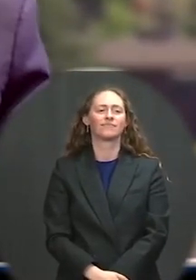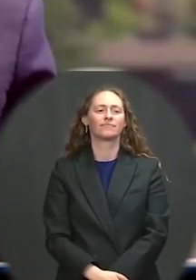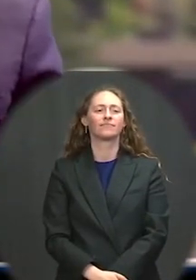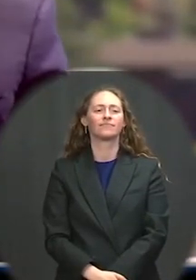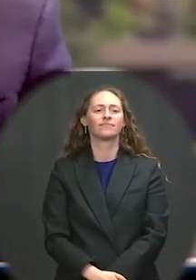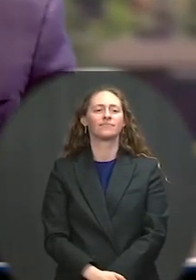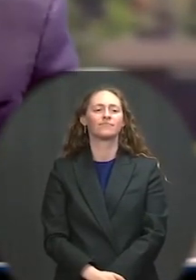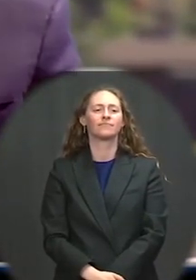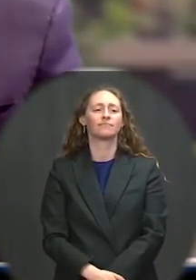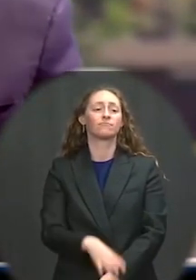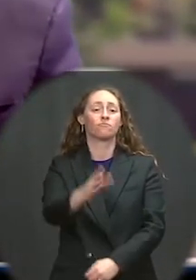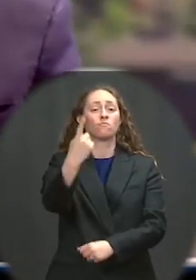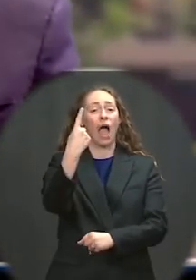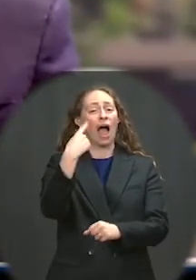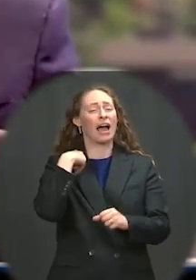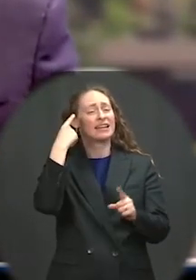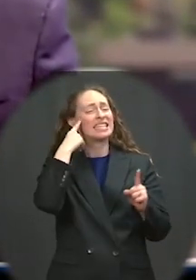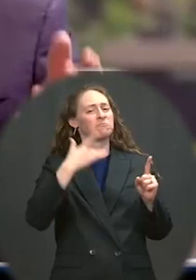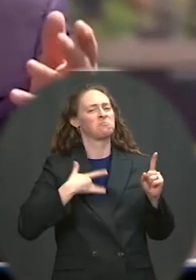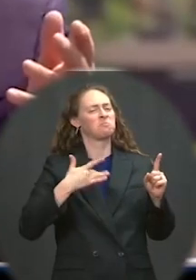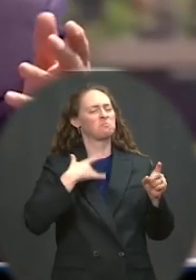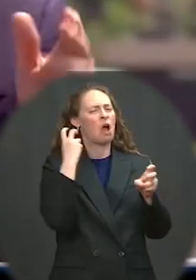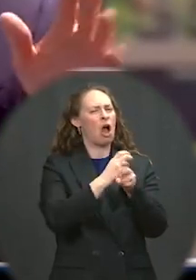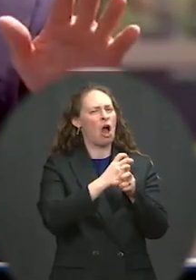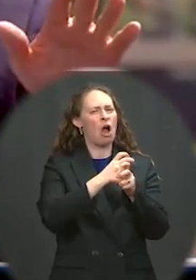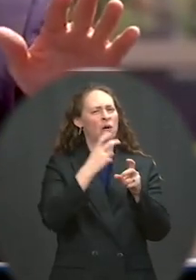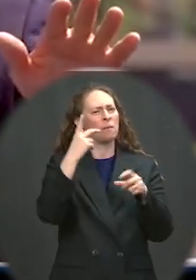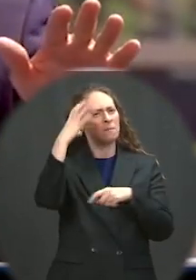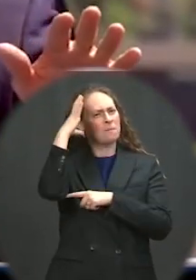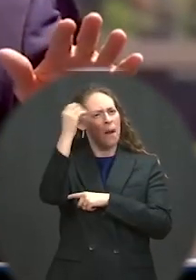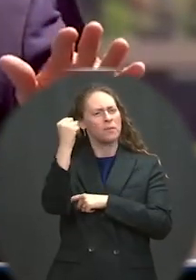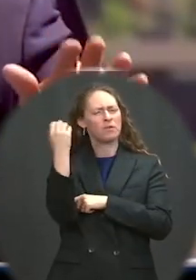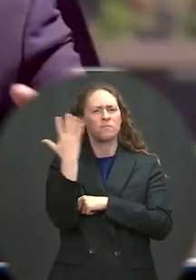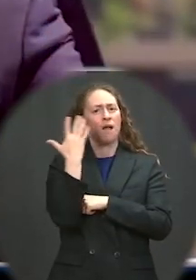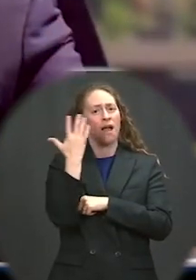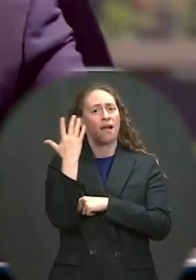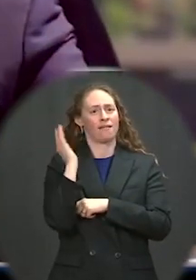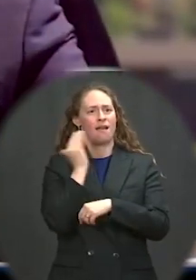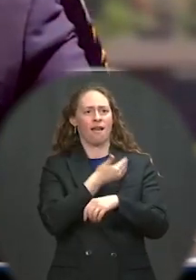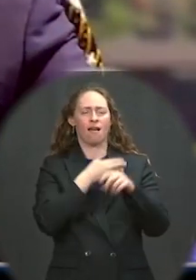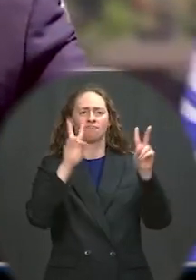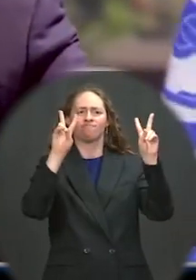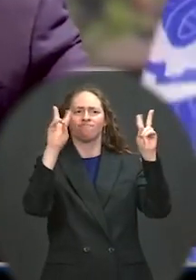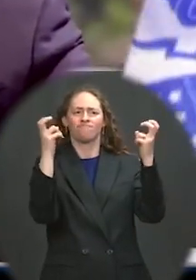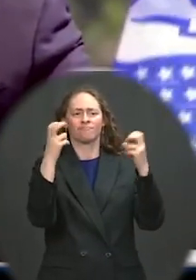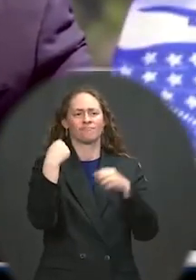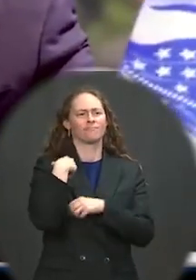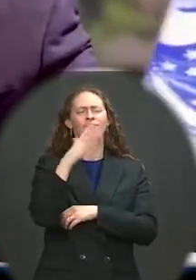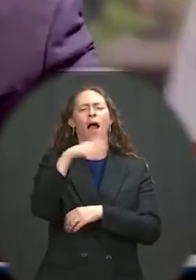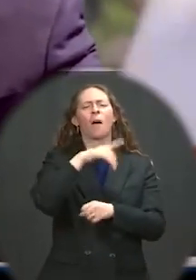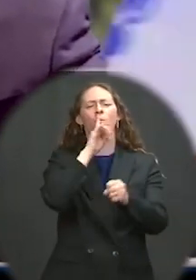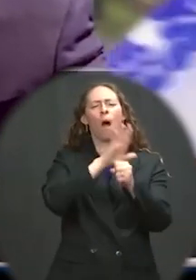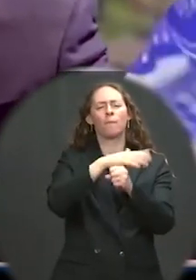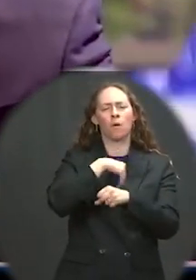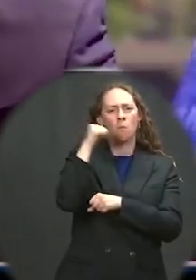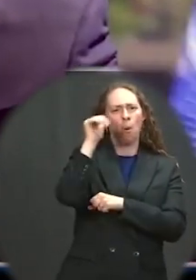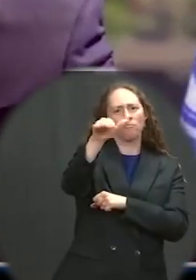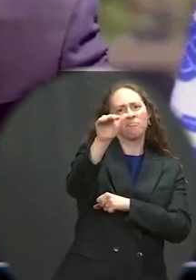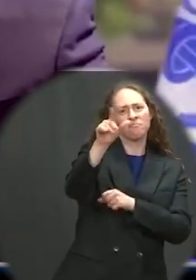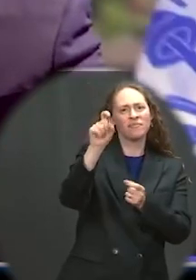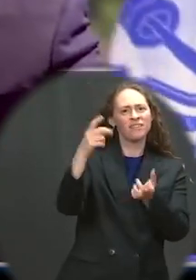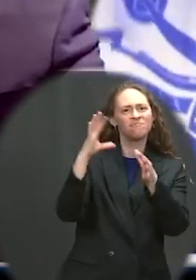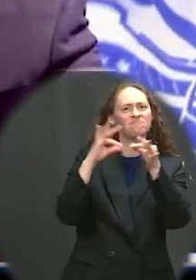memorized running lightning. I'm going to ask you all to stand up and repeat it. No, I'm only kidding. You earned your shoulder boards and your